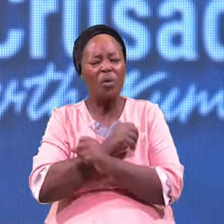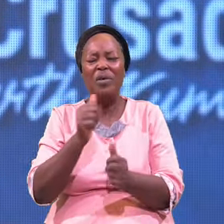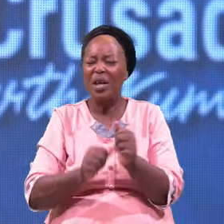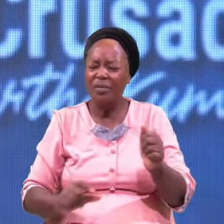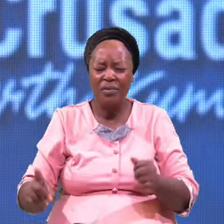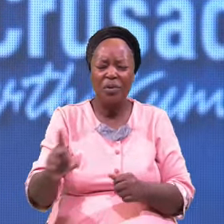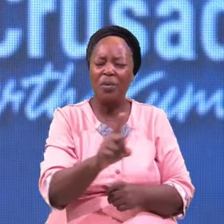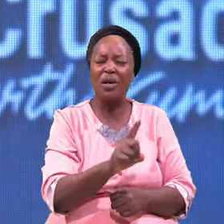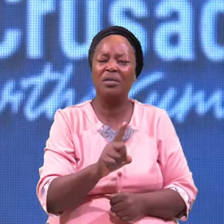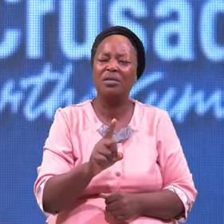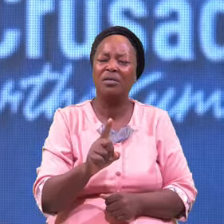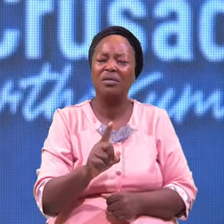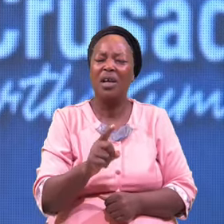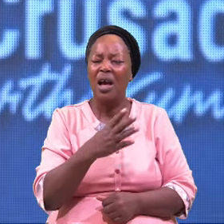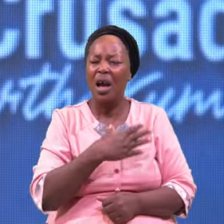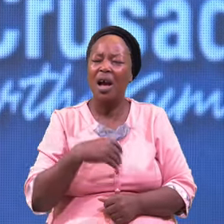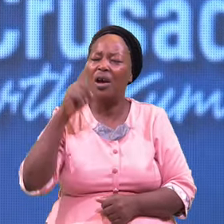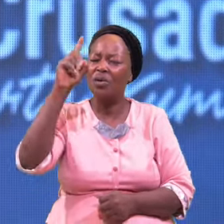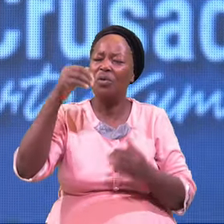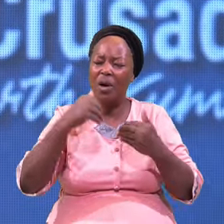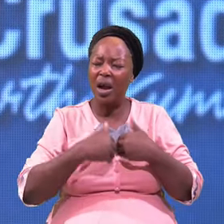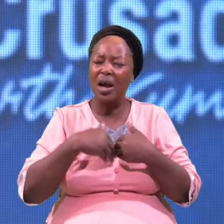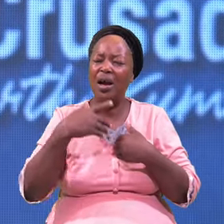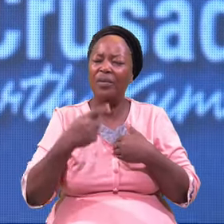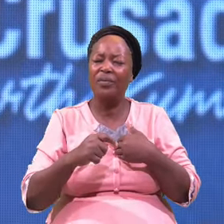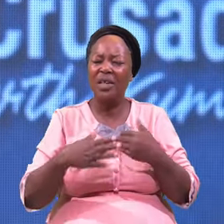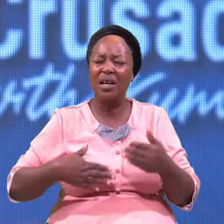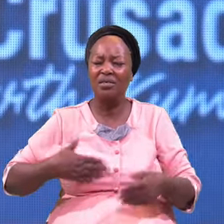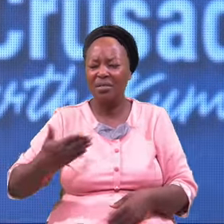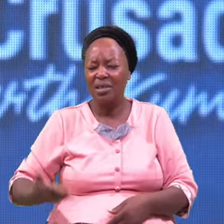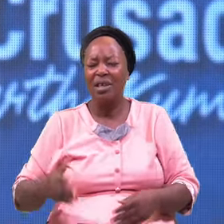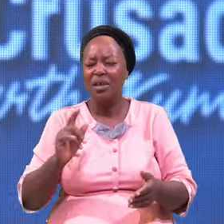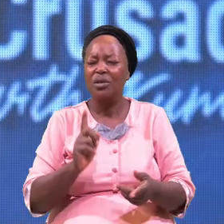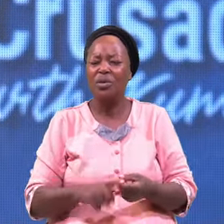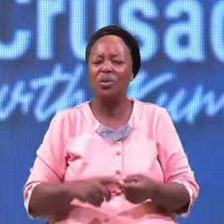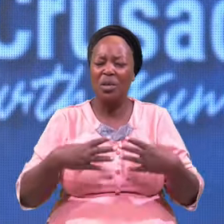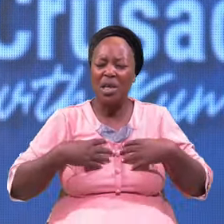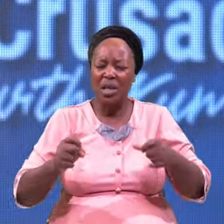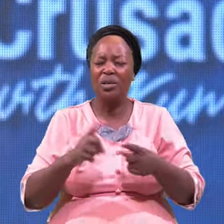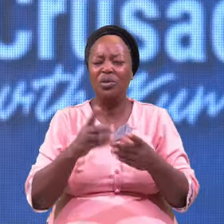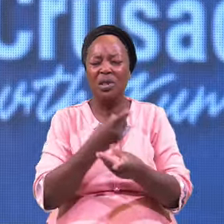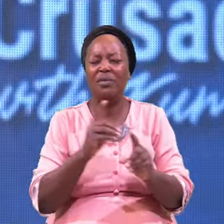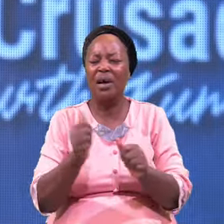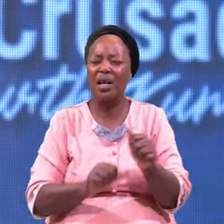And You Have The Willing To Heal To Deliver Everyone